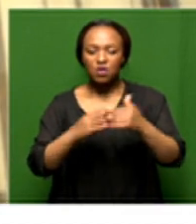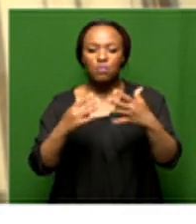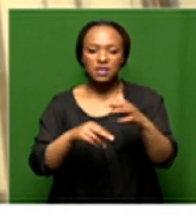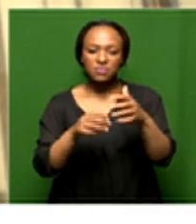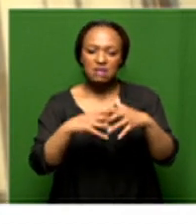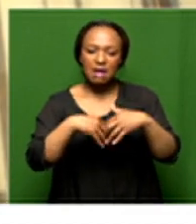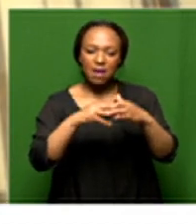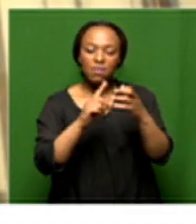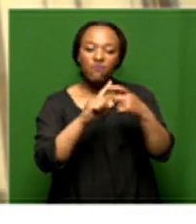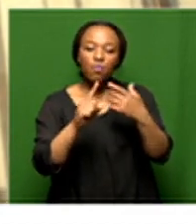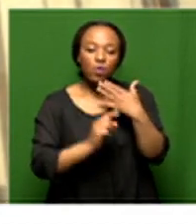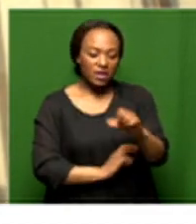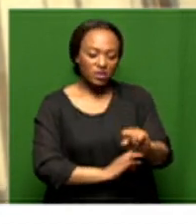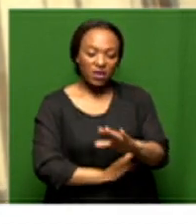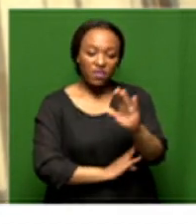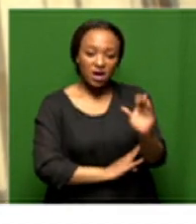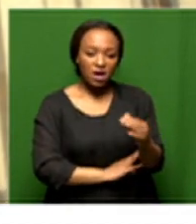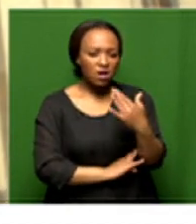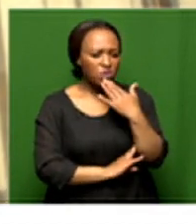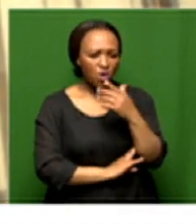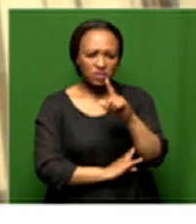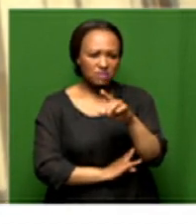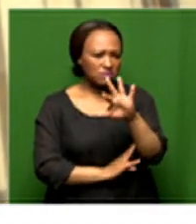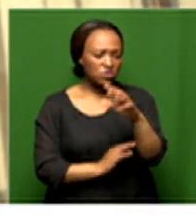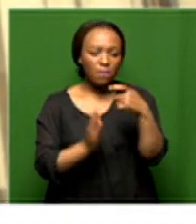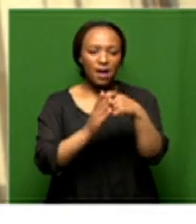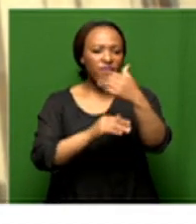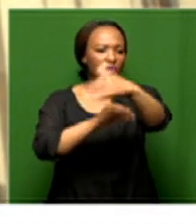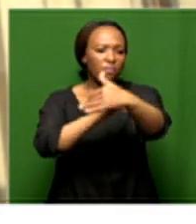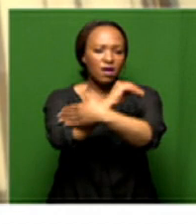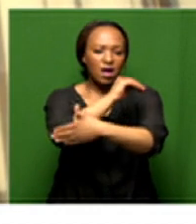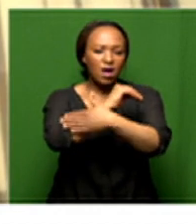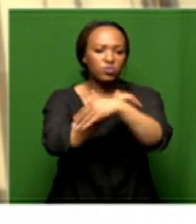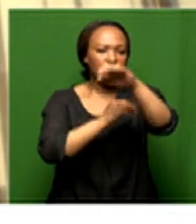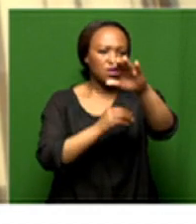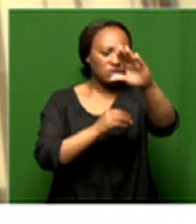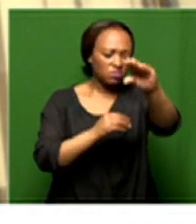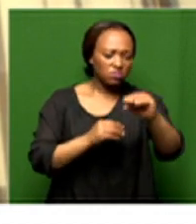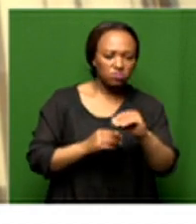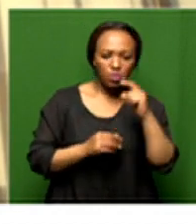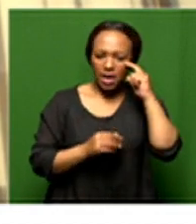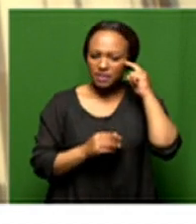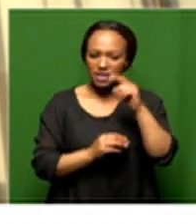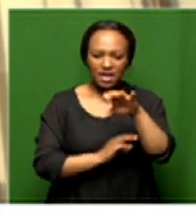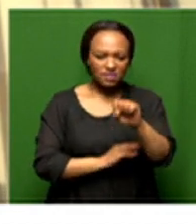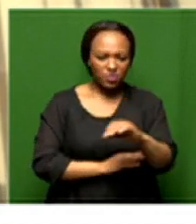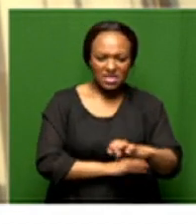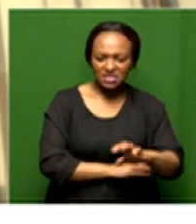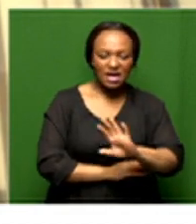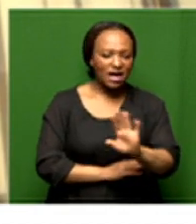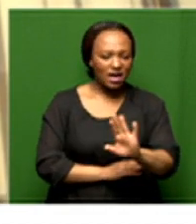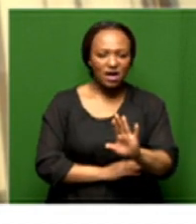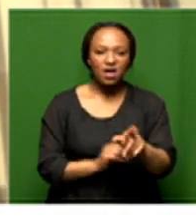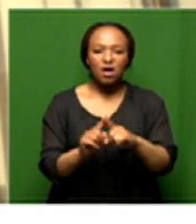manufactured in the country you don't have to to be importing them from southeast asia we know that then the the